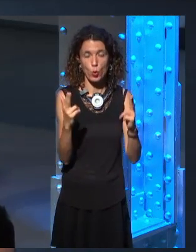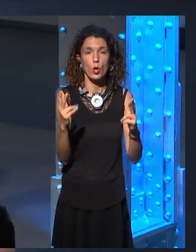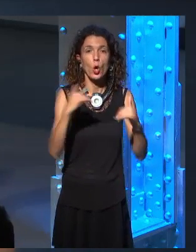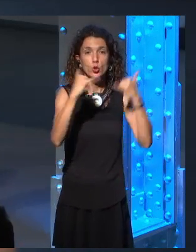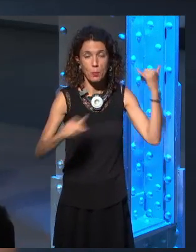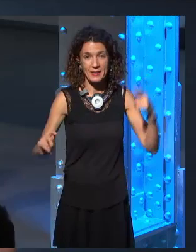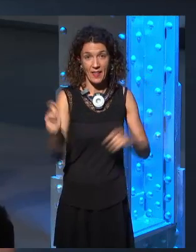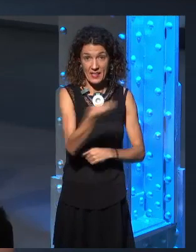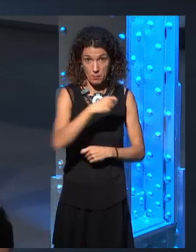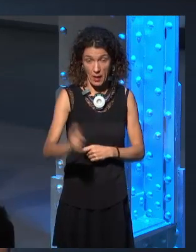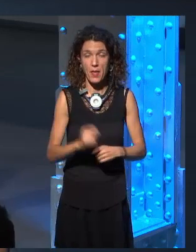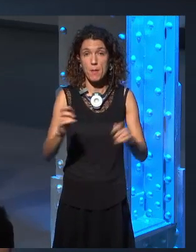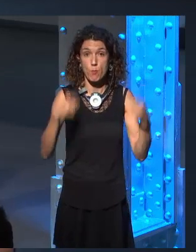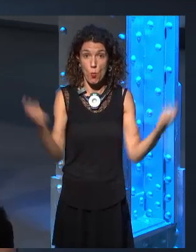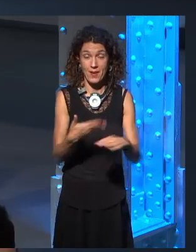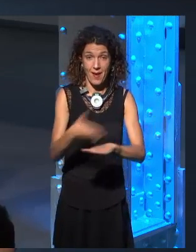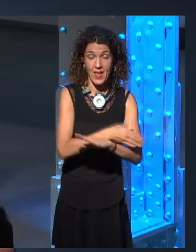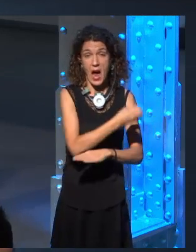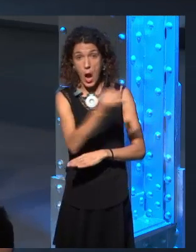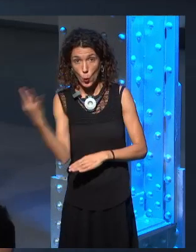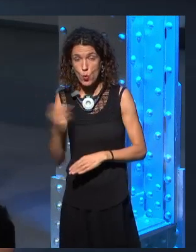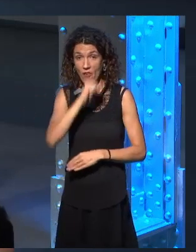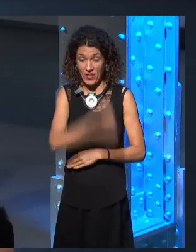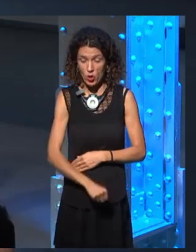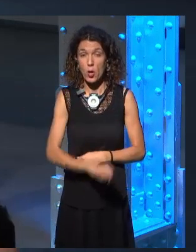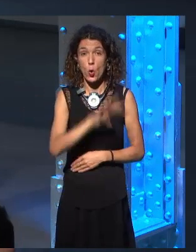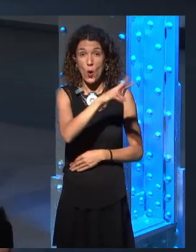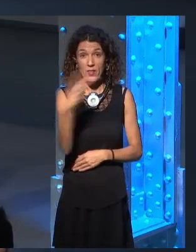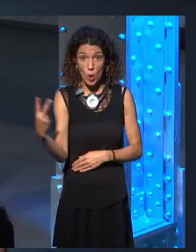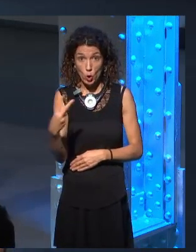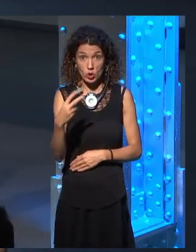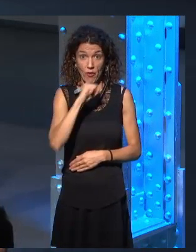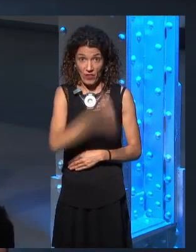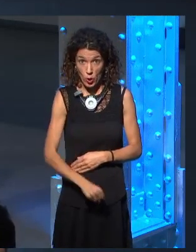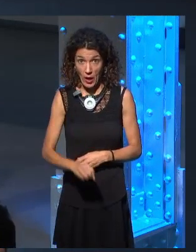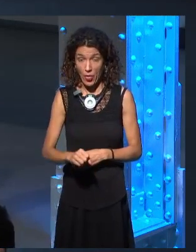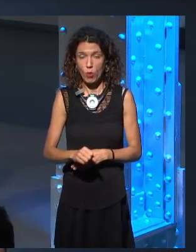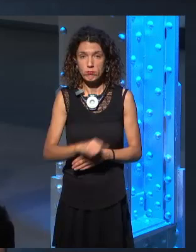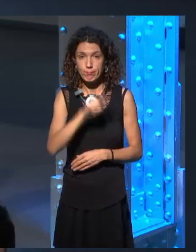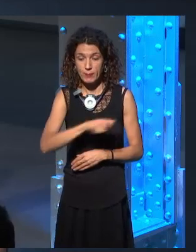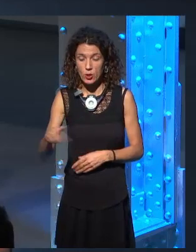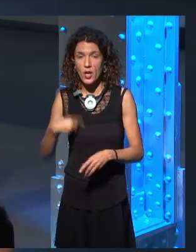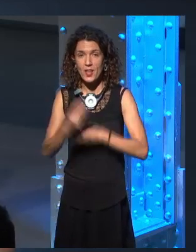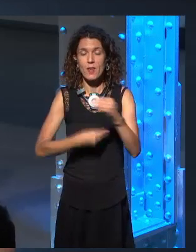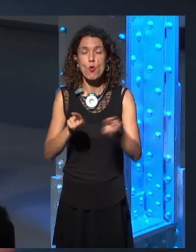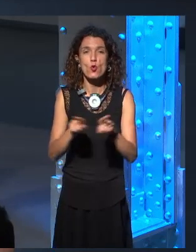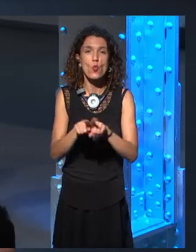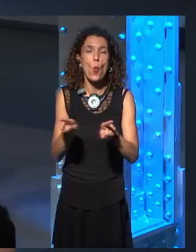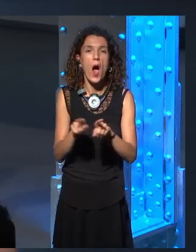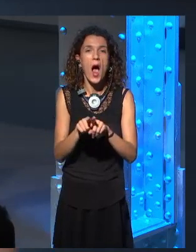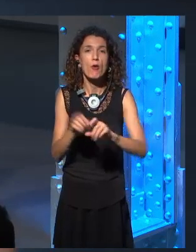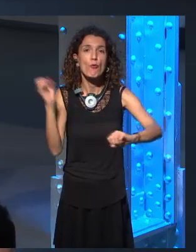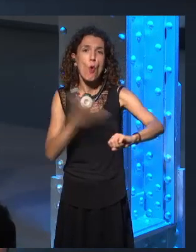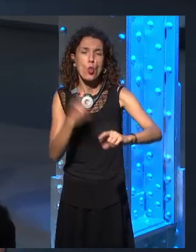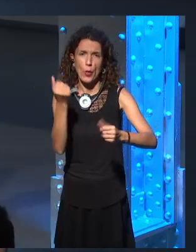Uh, and a bunch of us fans, like 42 of us pulled together our money to win that auction. And we copied the